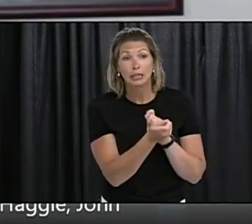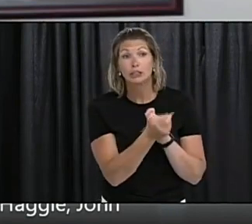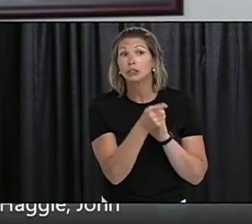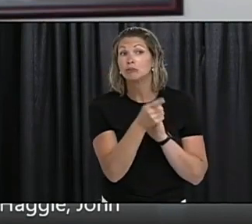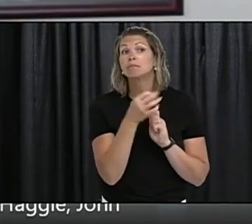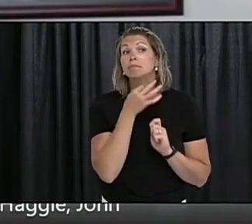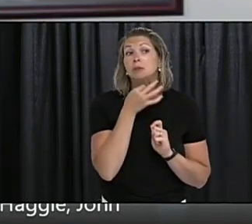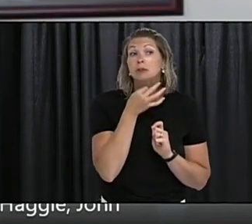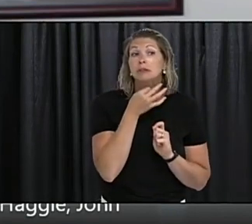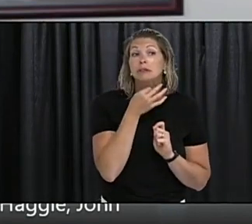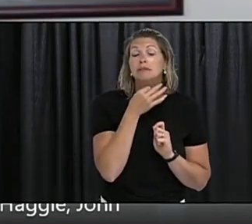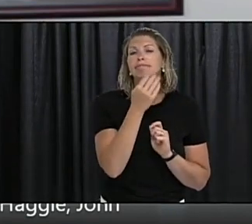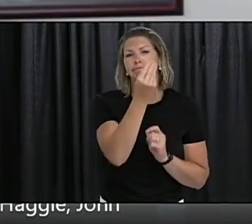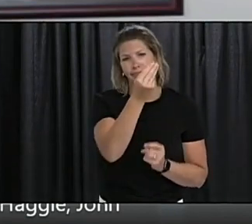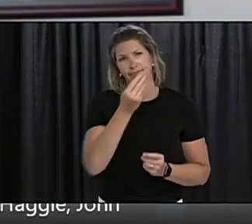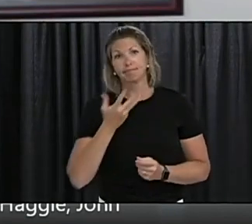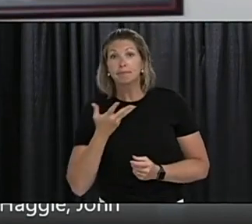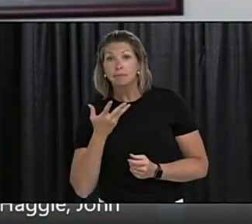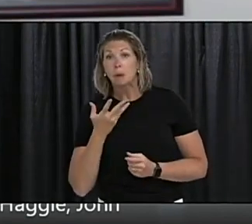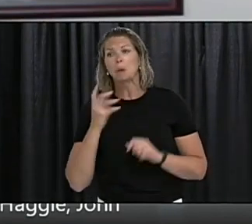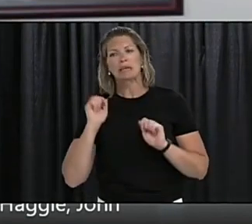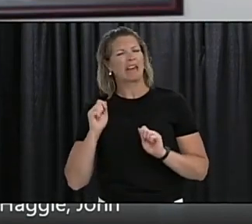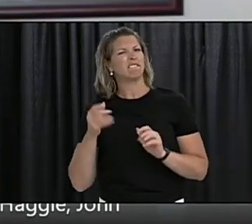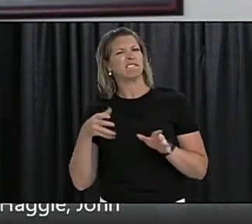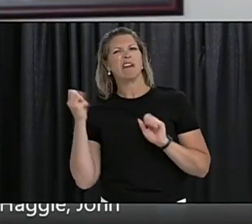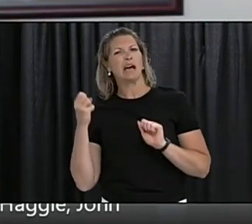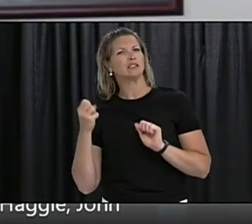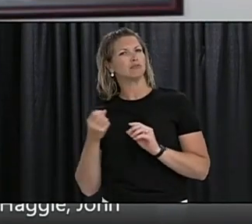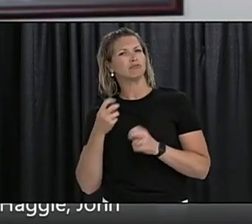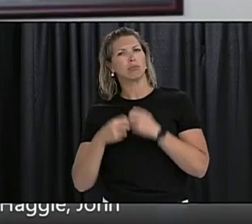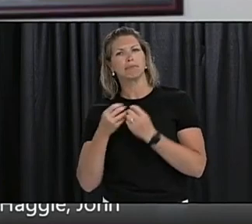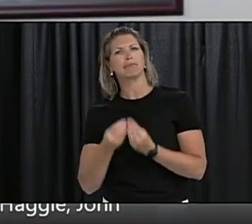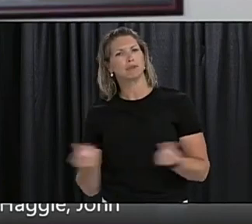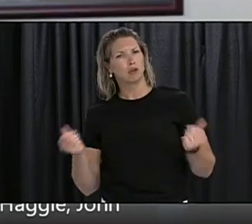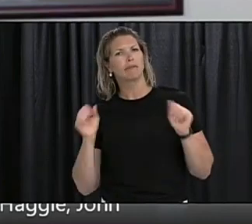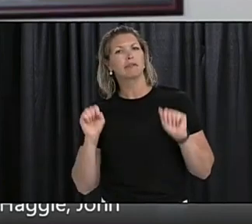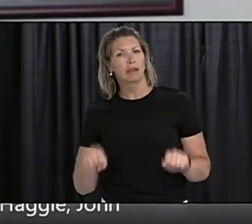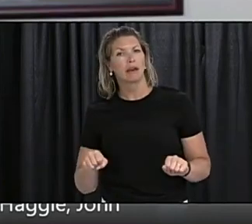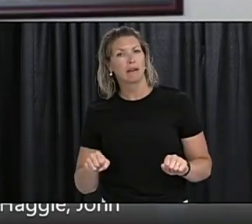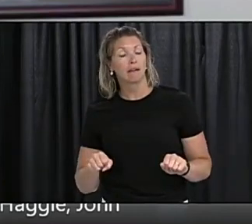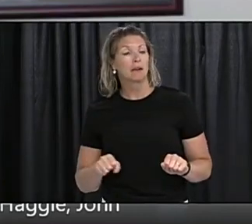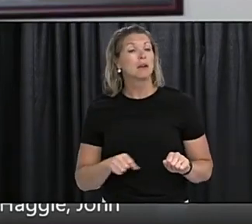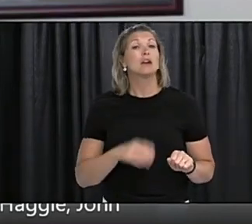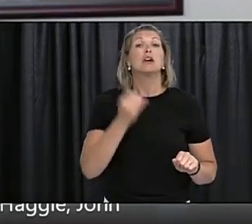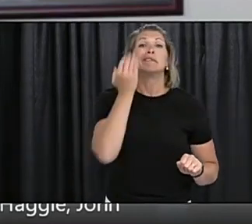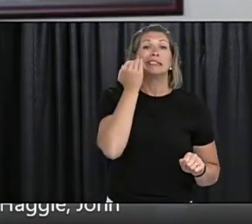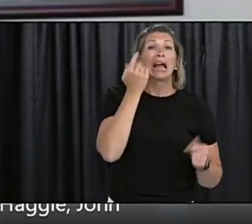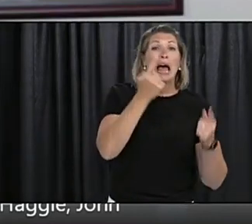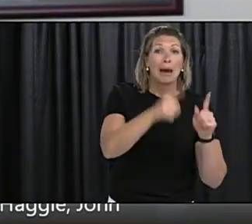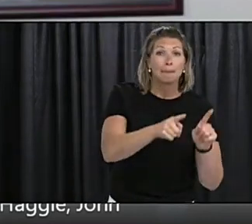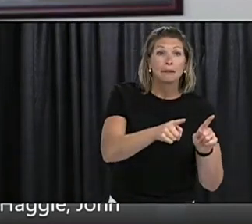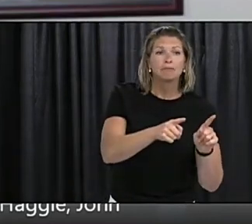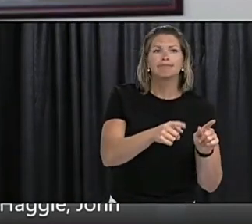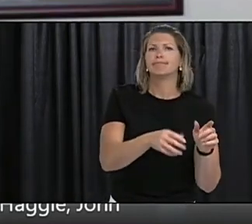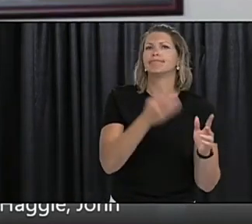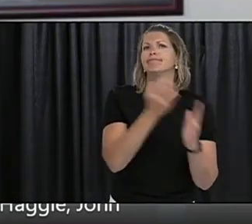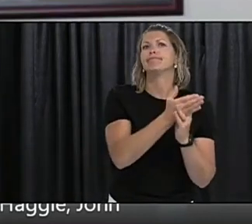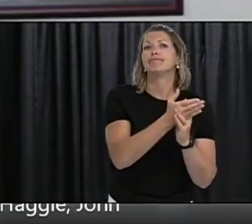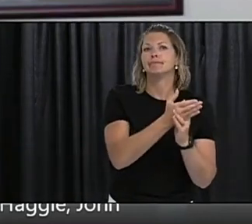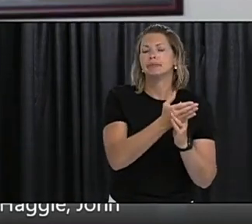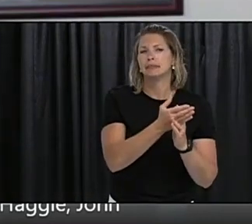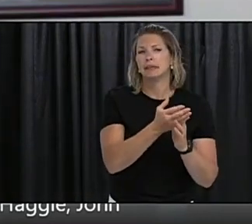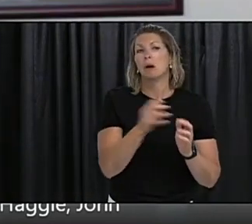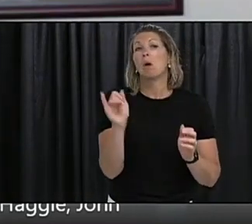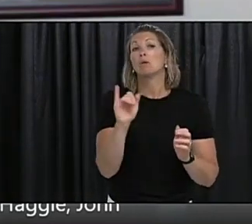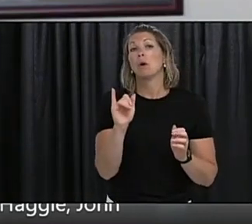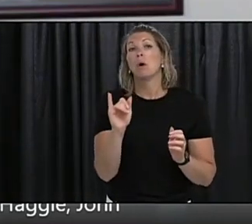at the beginning, some of those have been put to rest, but others still exist. And we have to explain in a nuanced way that